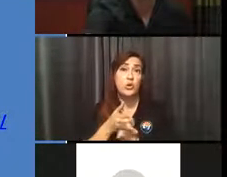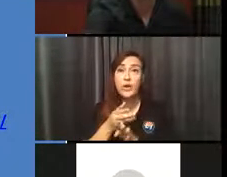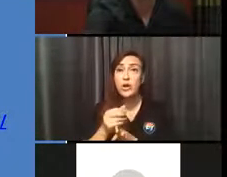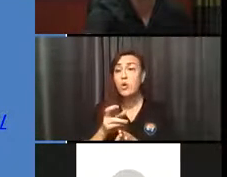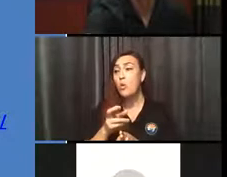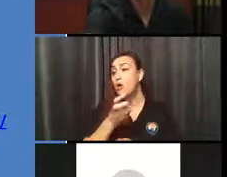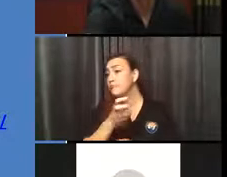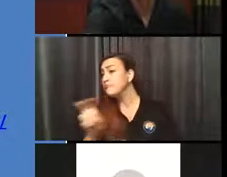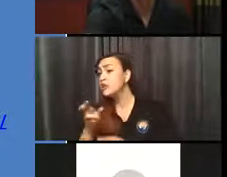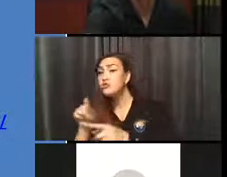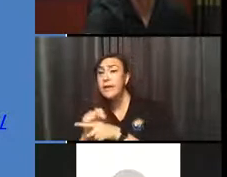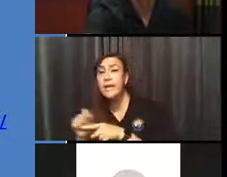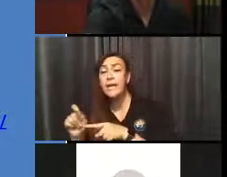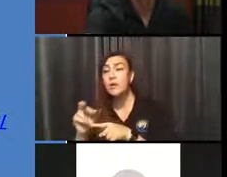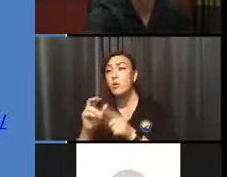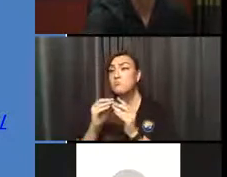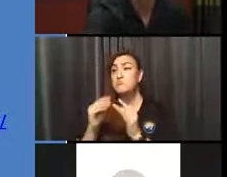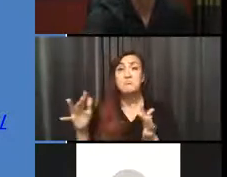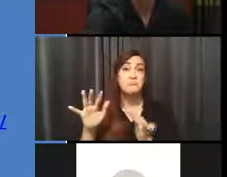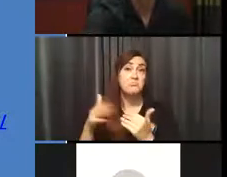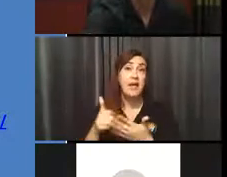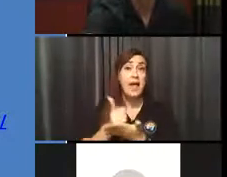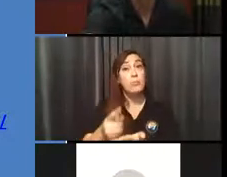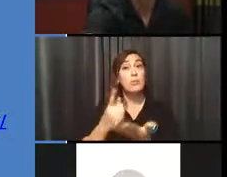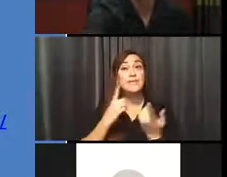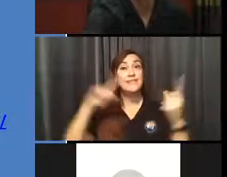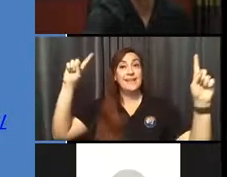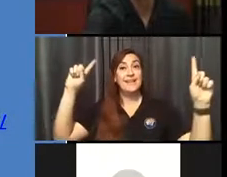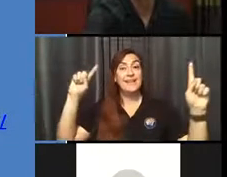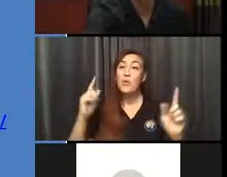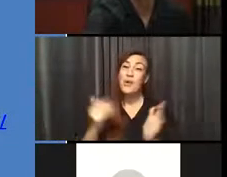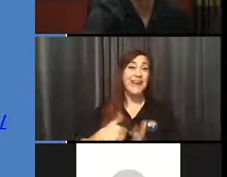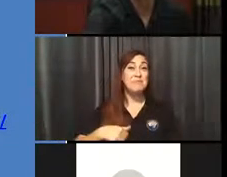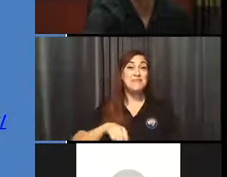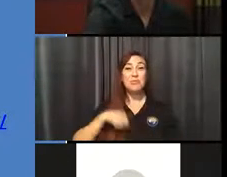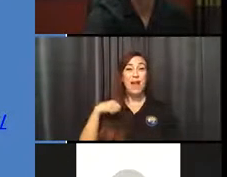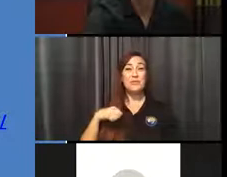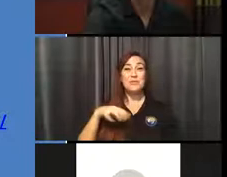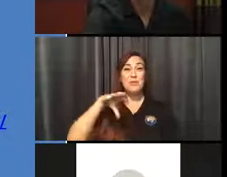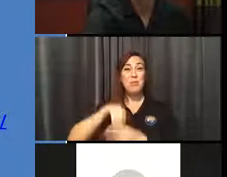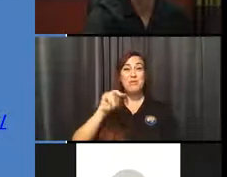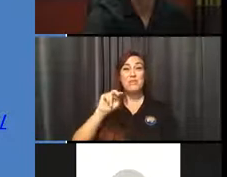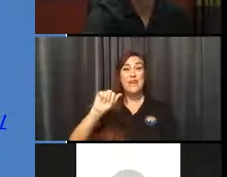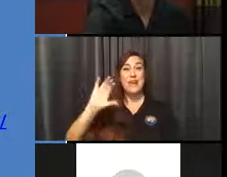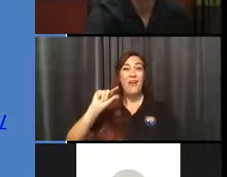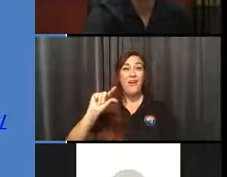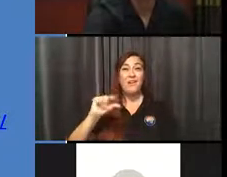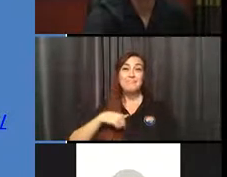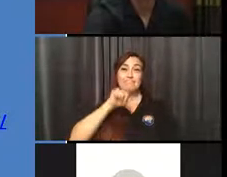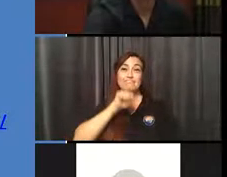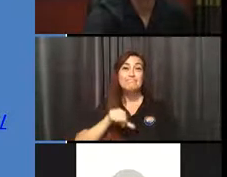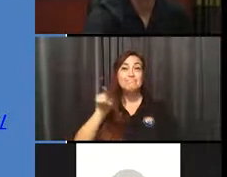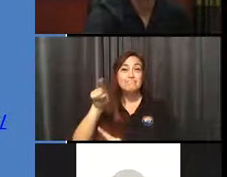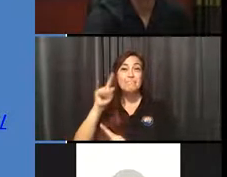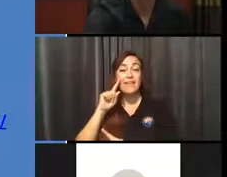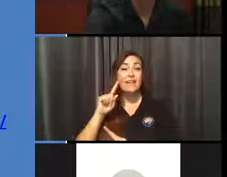that would be helping you succeed. So again, I'm just proud to be part of NACOG in the sense that we've been here the whole time,